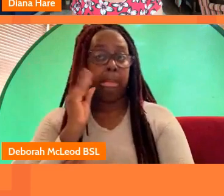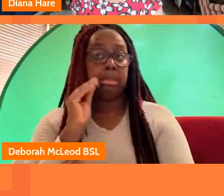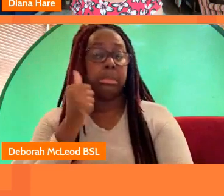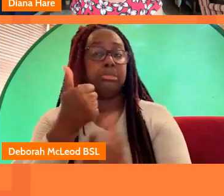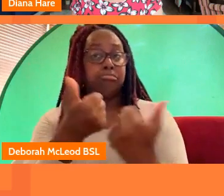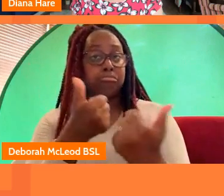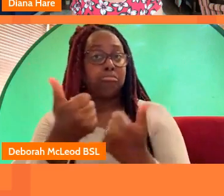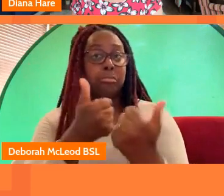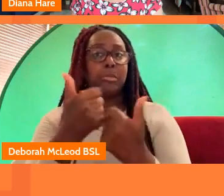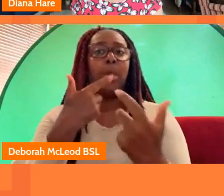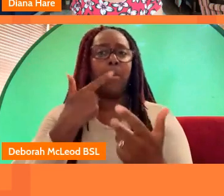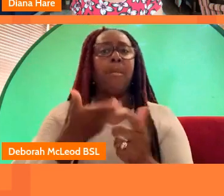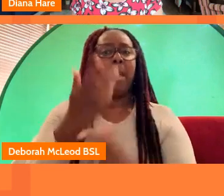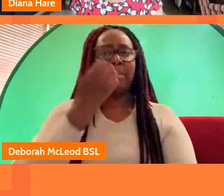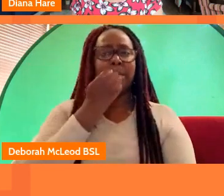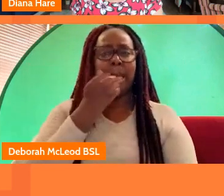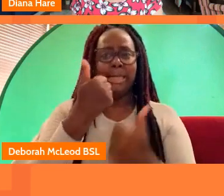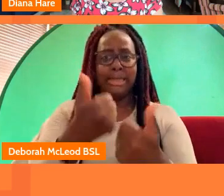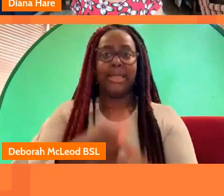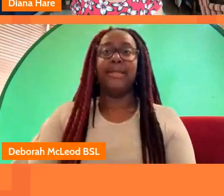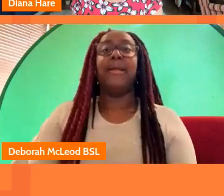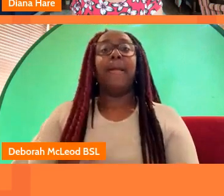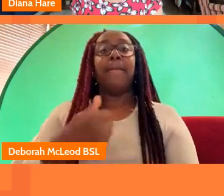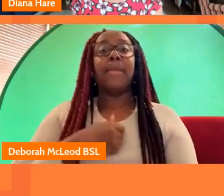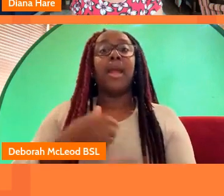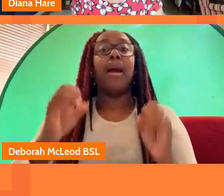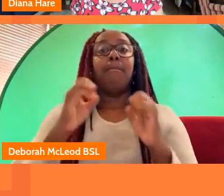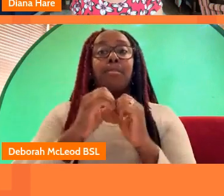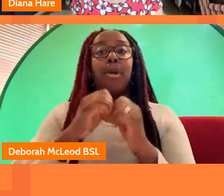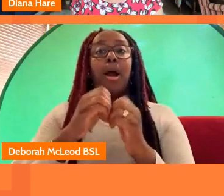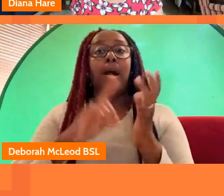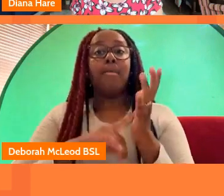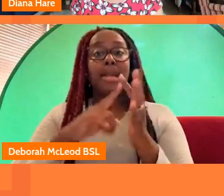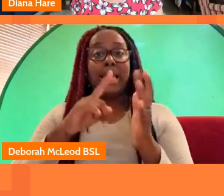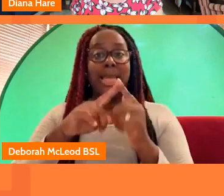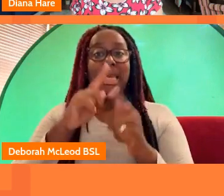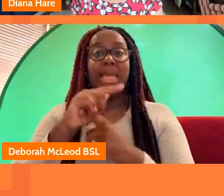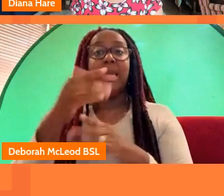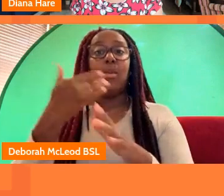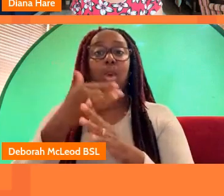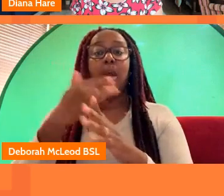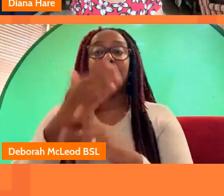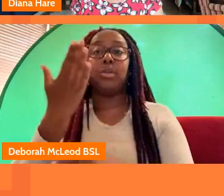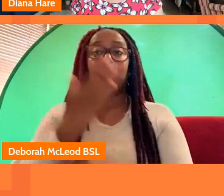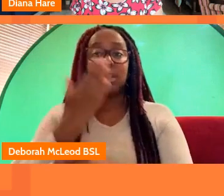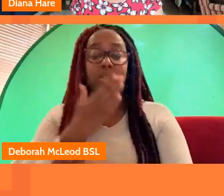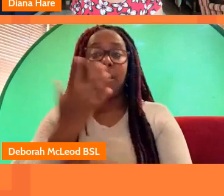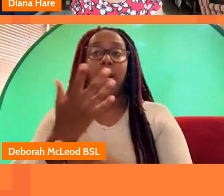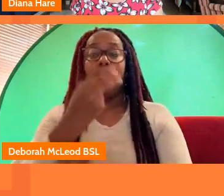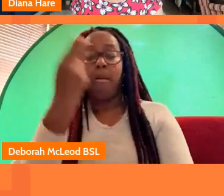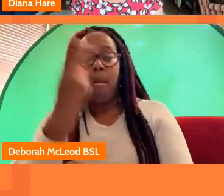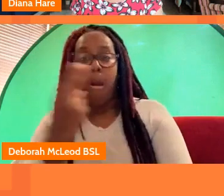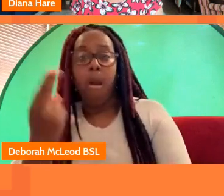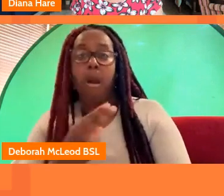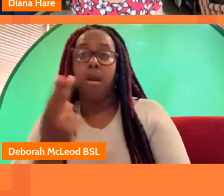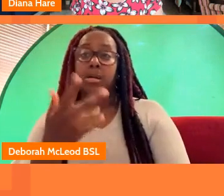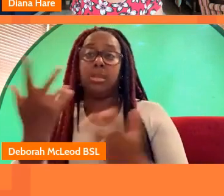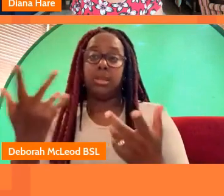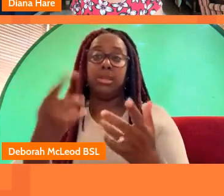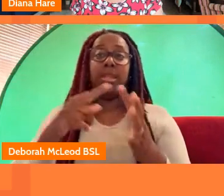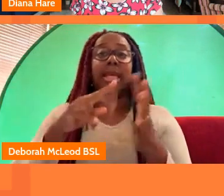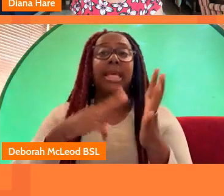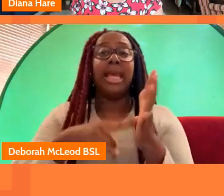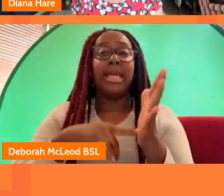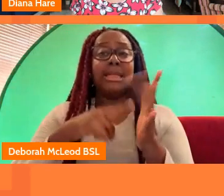i think i'm up to speed so i'm barbara lee i work as commissioning editor for sky arts and entertainment um i'm